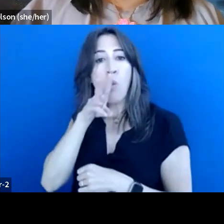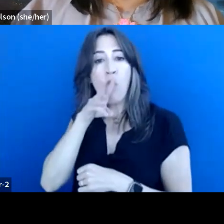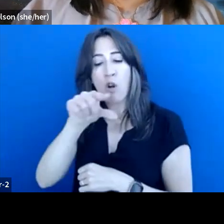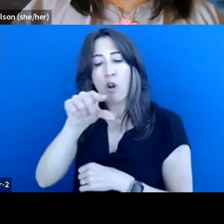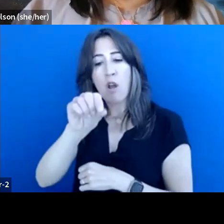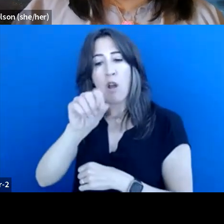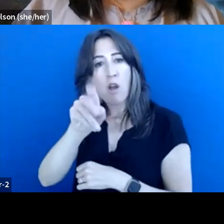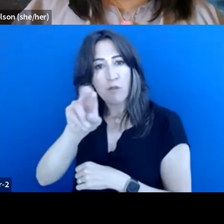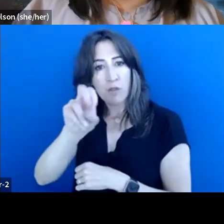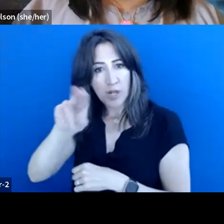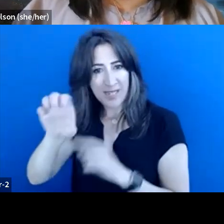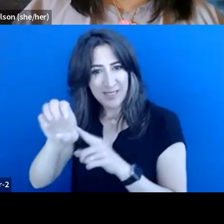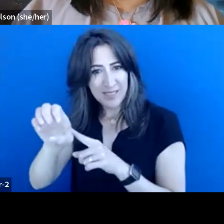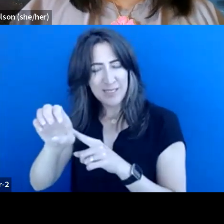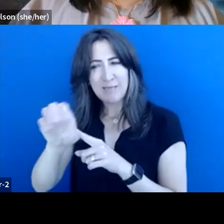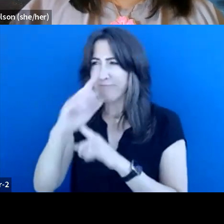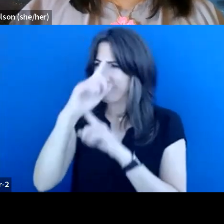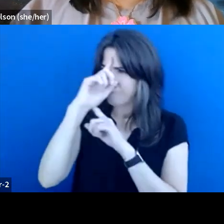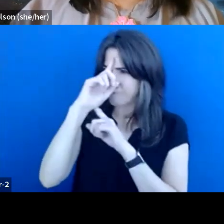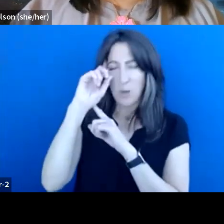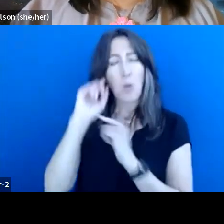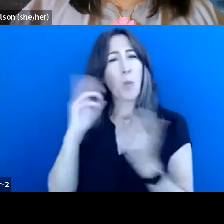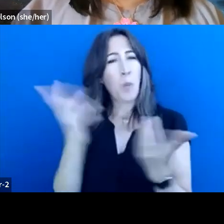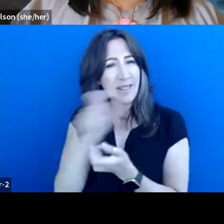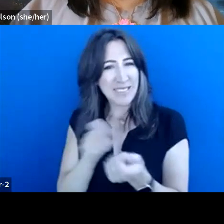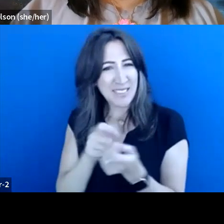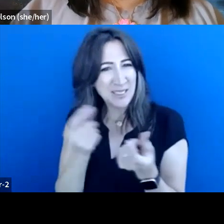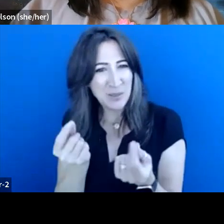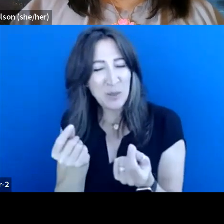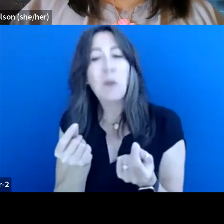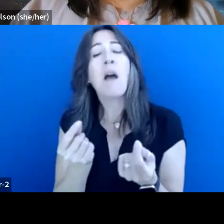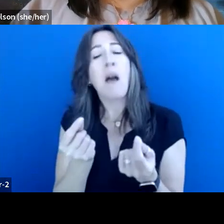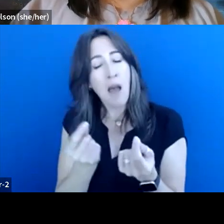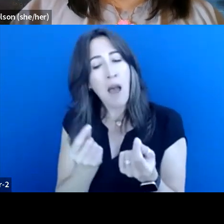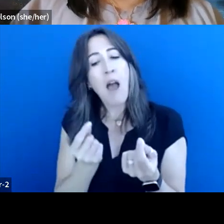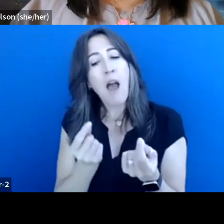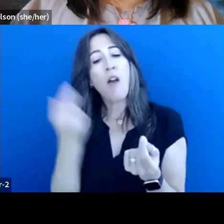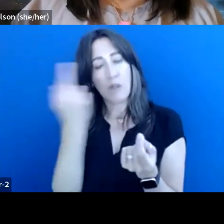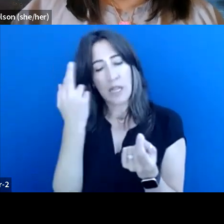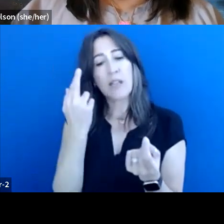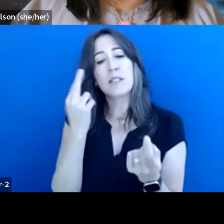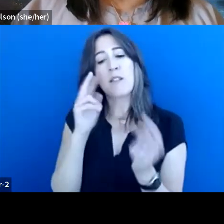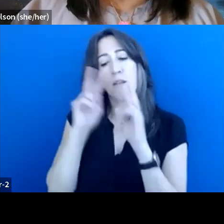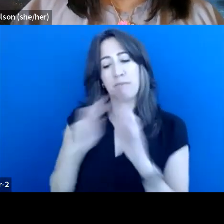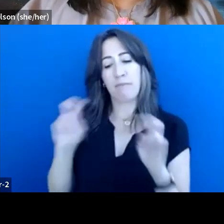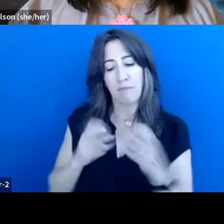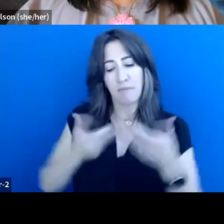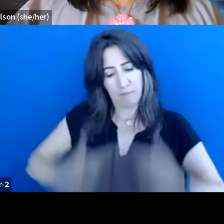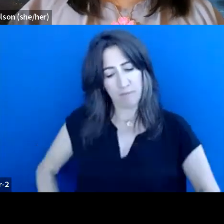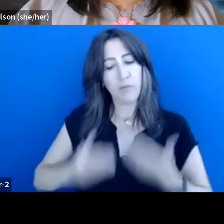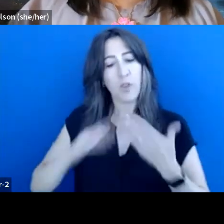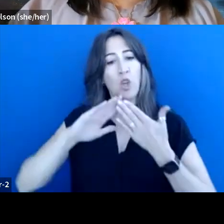struggled to what exactly I was going to do, and decided to draw upon my strengths as an urban Indigenous person.